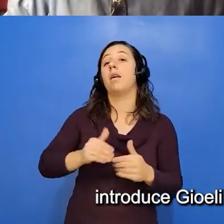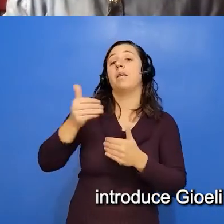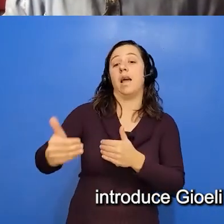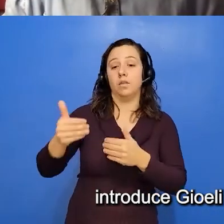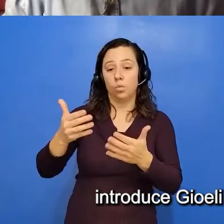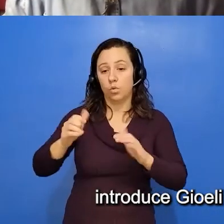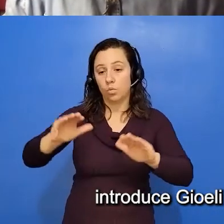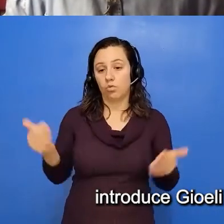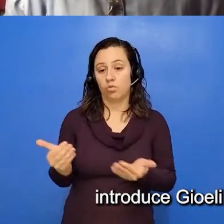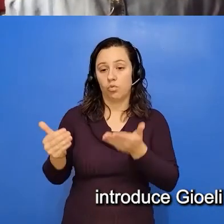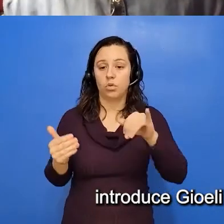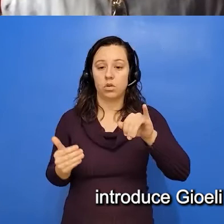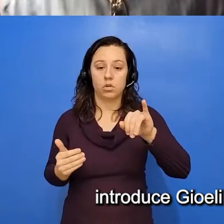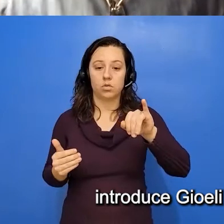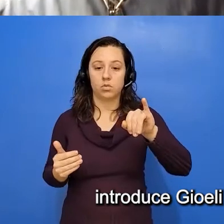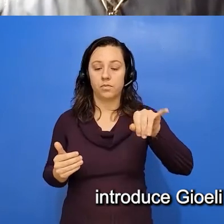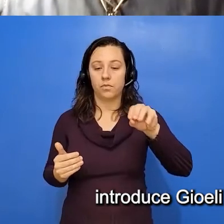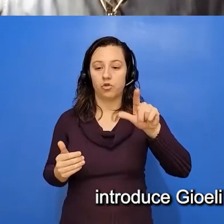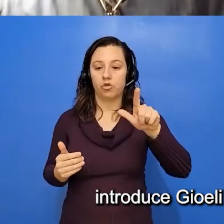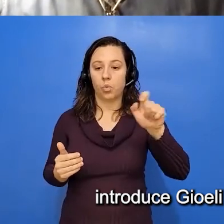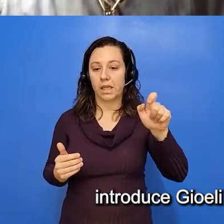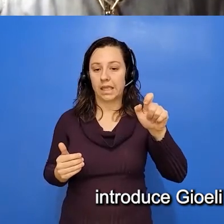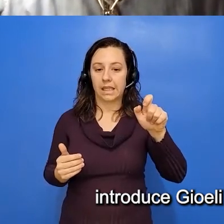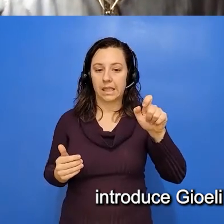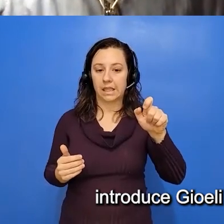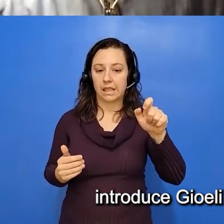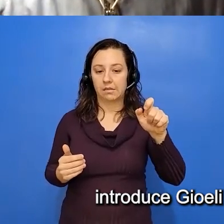Proudfoot. So Jolie, are you here?